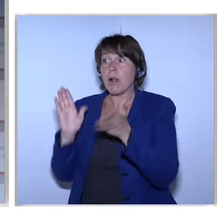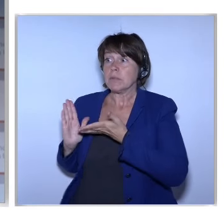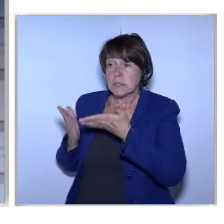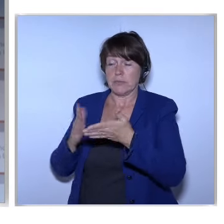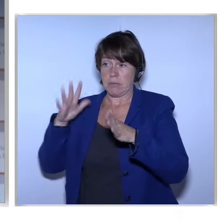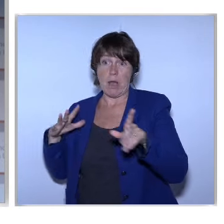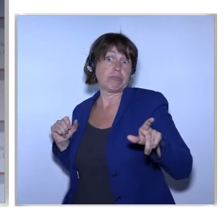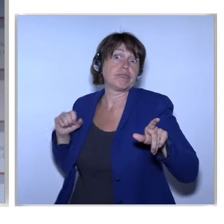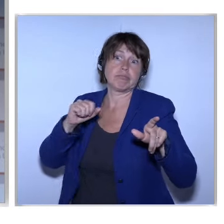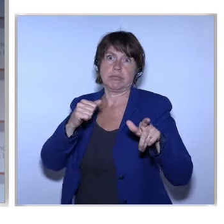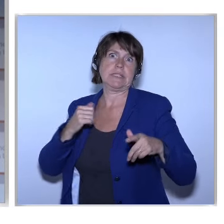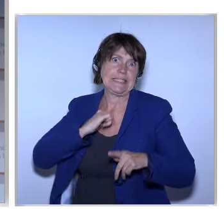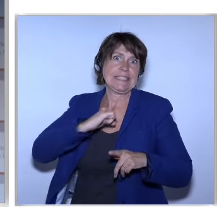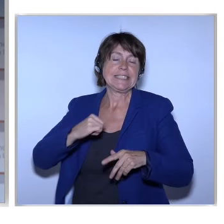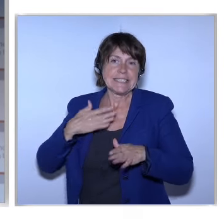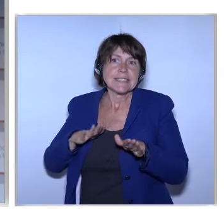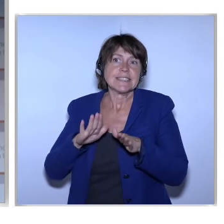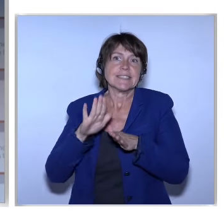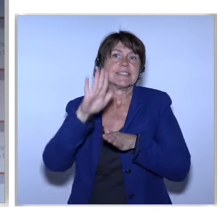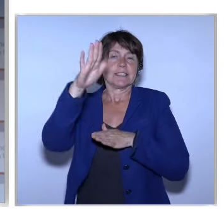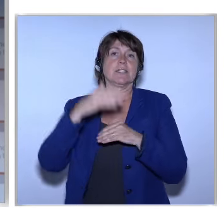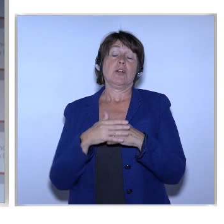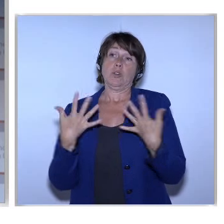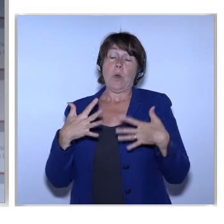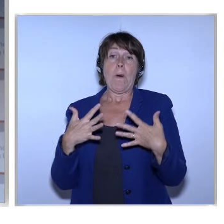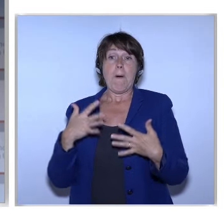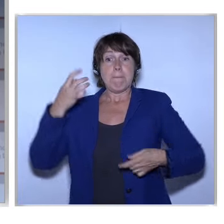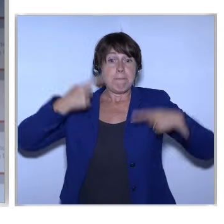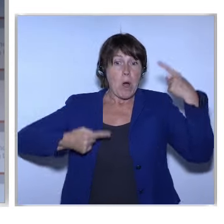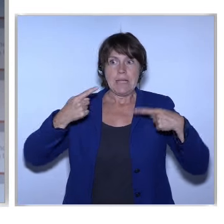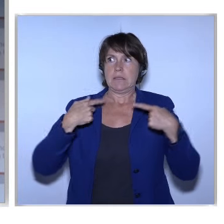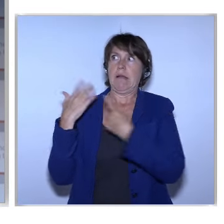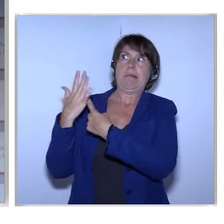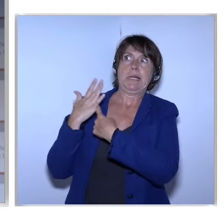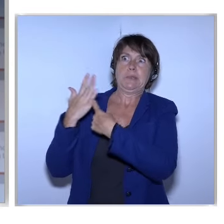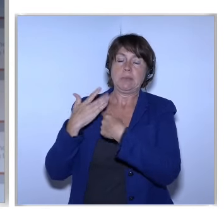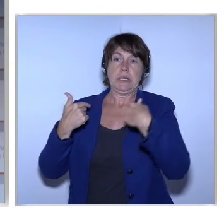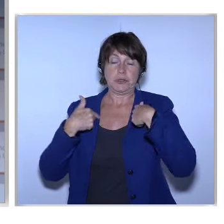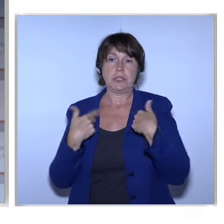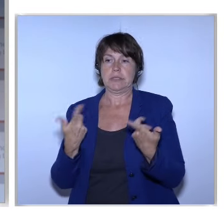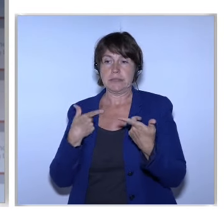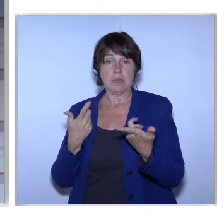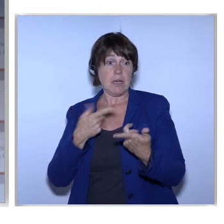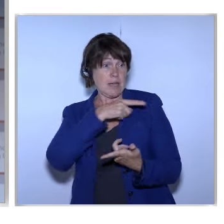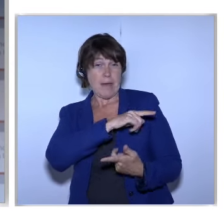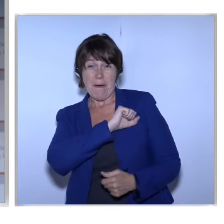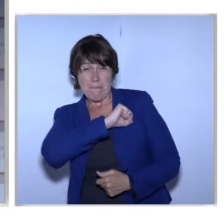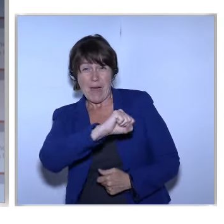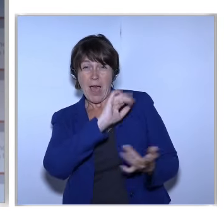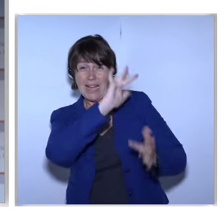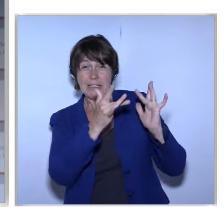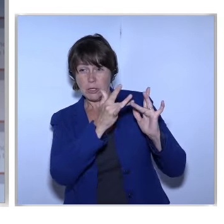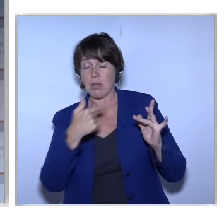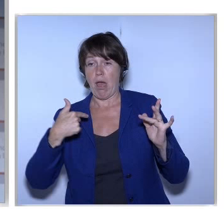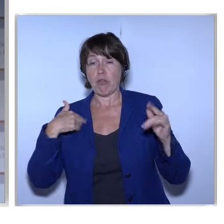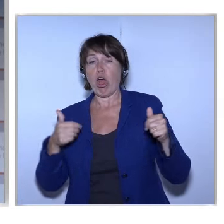Prime Minister has also shared A lot of political pressure Does not always produce equivalent speed In the European